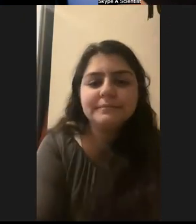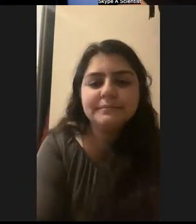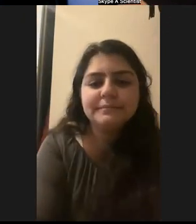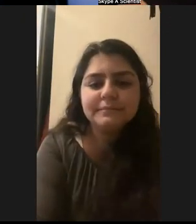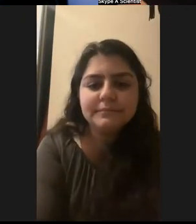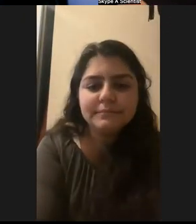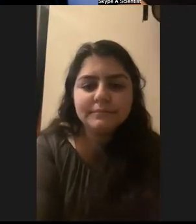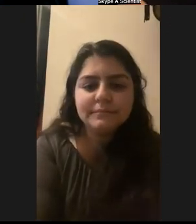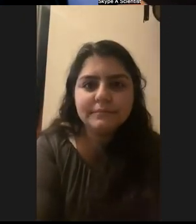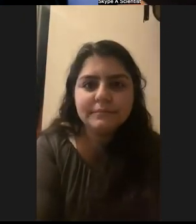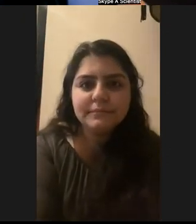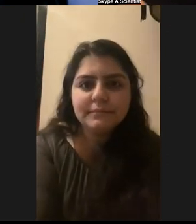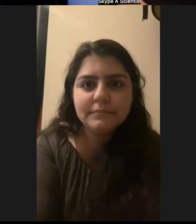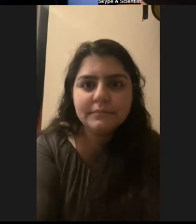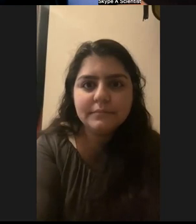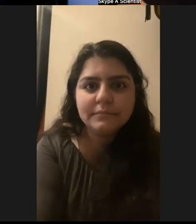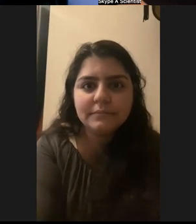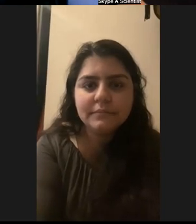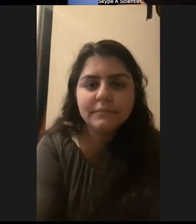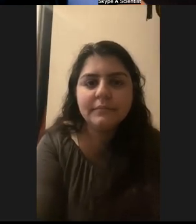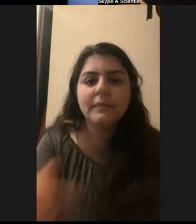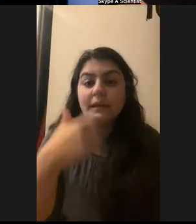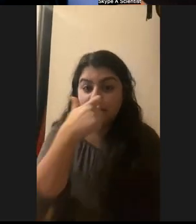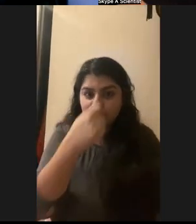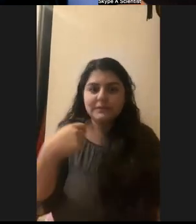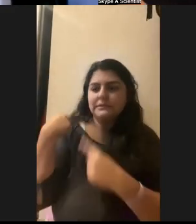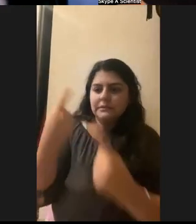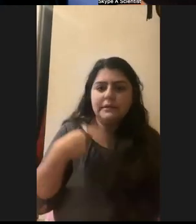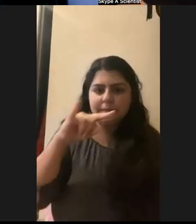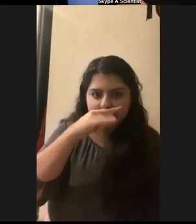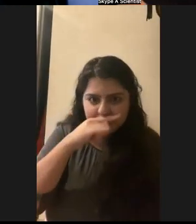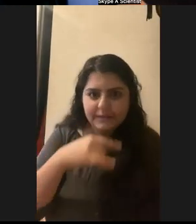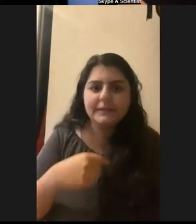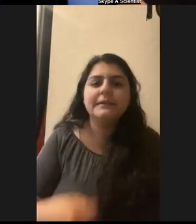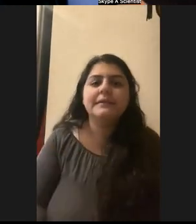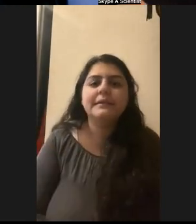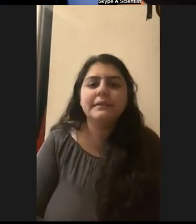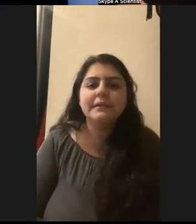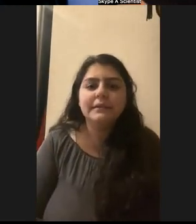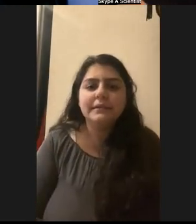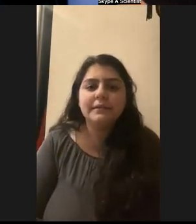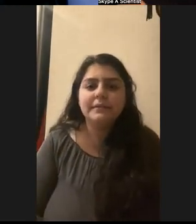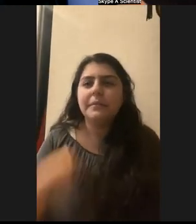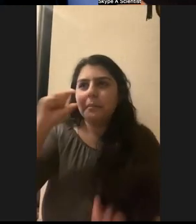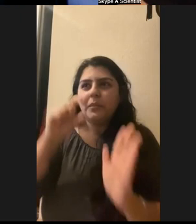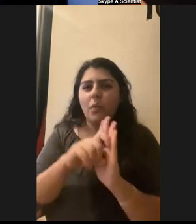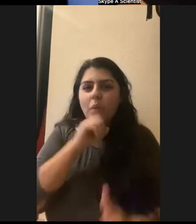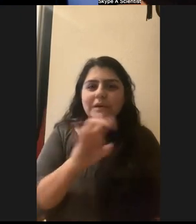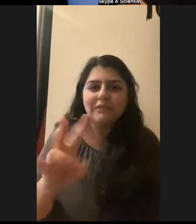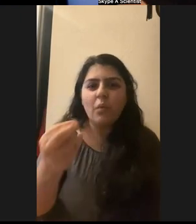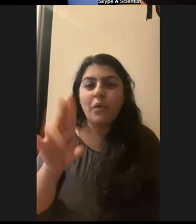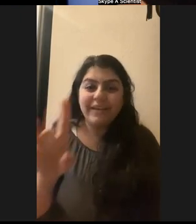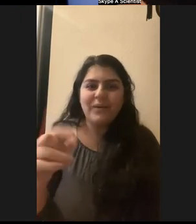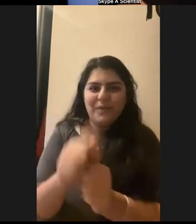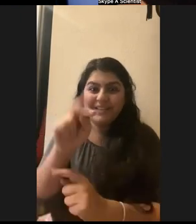Um, well, I've been interested in it since I was a kid. Um, I have a picture of me even when I was probably seven or eight with a little net going to look